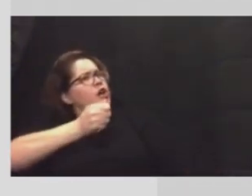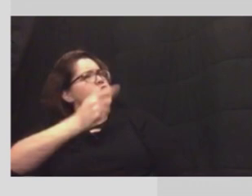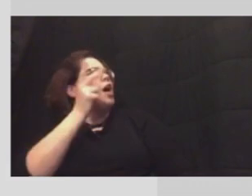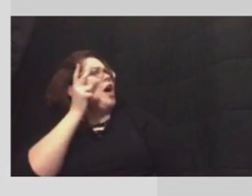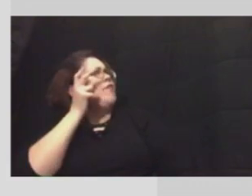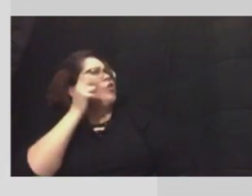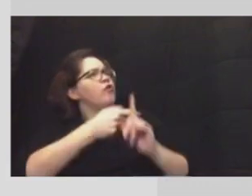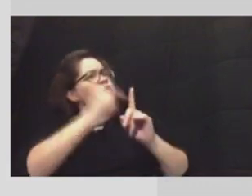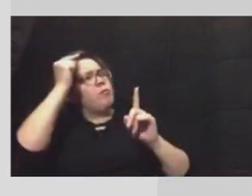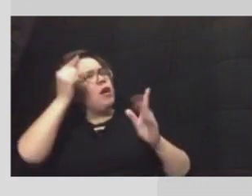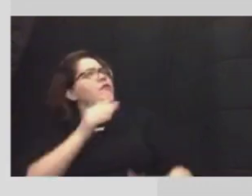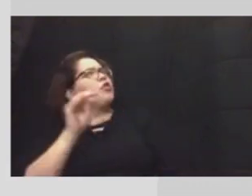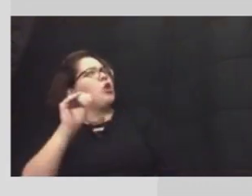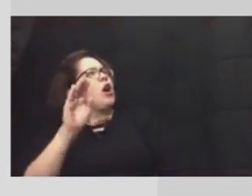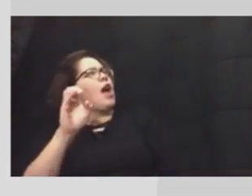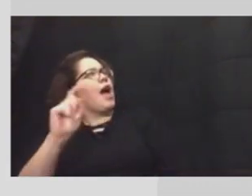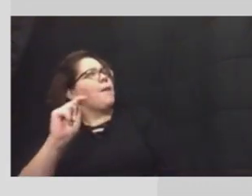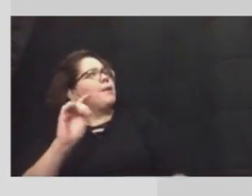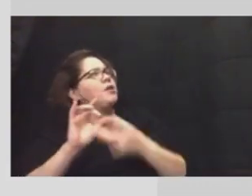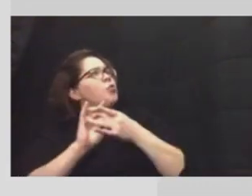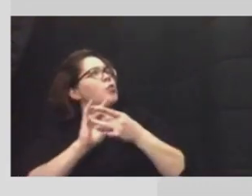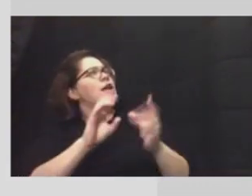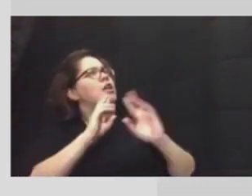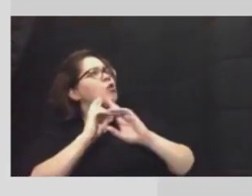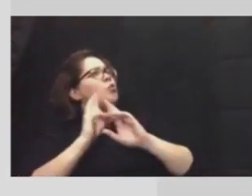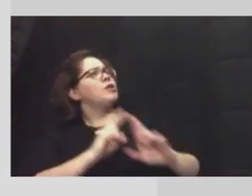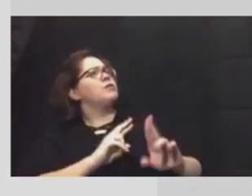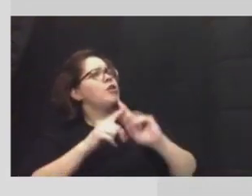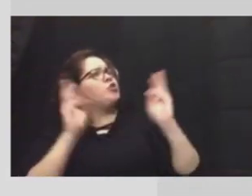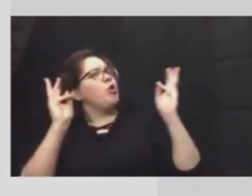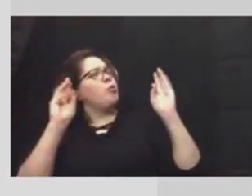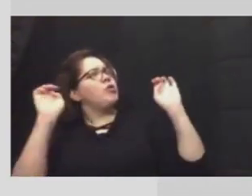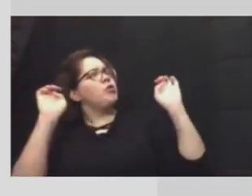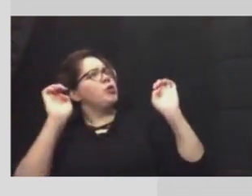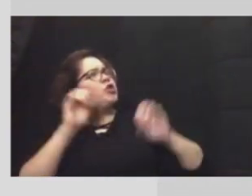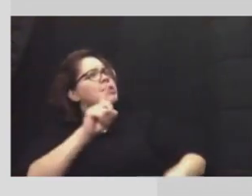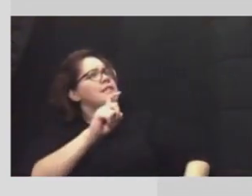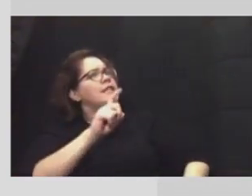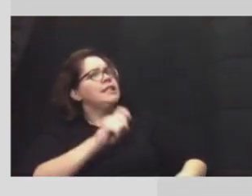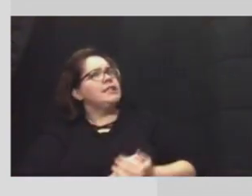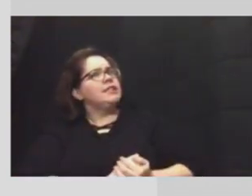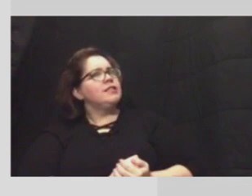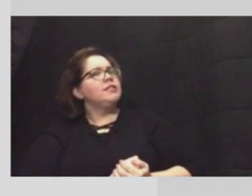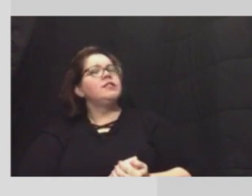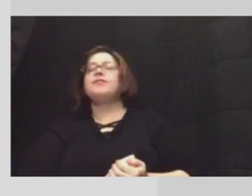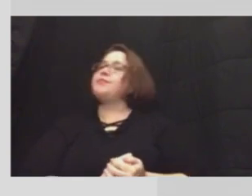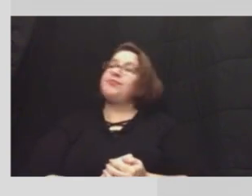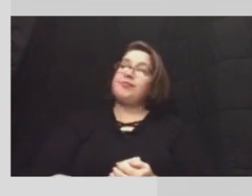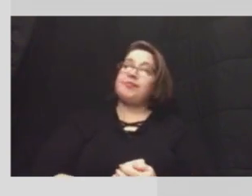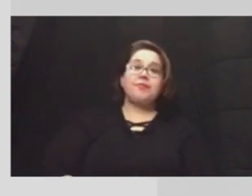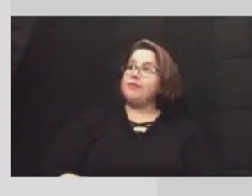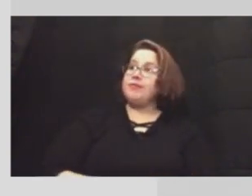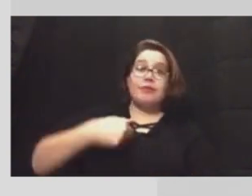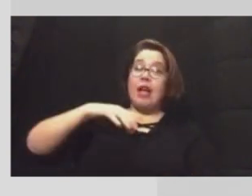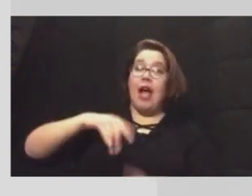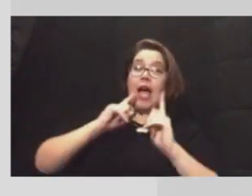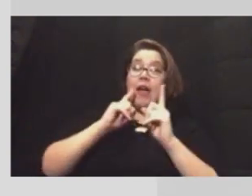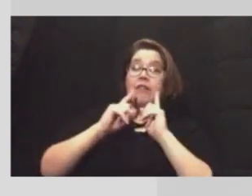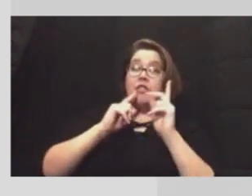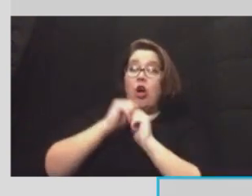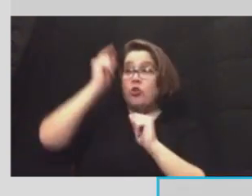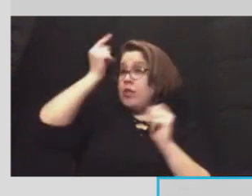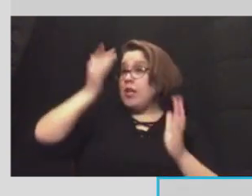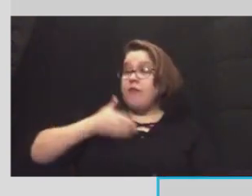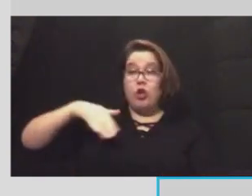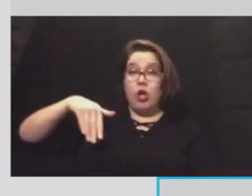heard from governor abbott regarding response to our weather emergency well i haven't talked to the governor but i